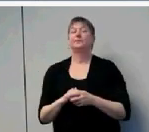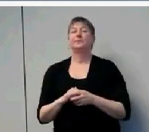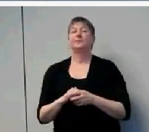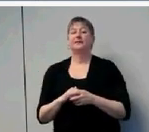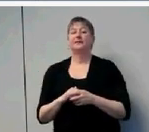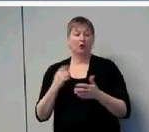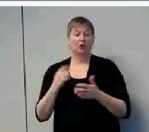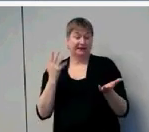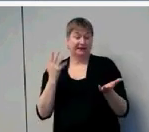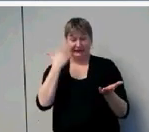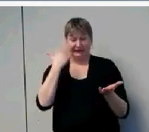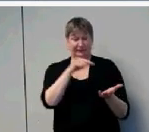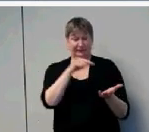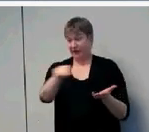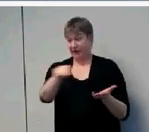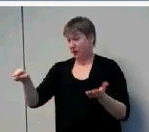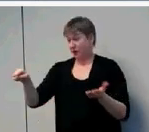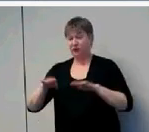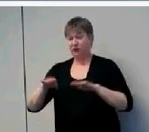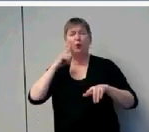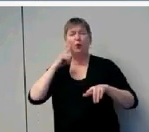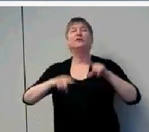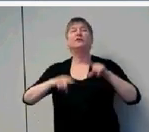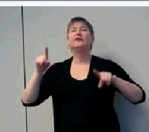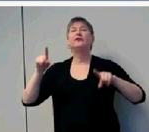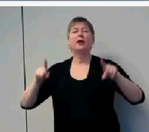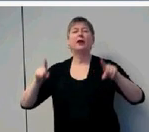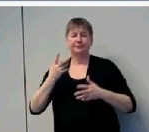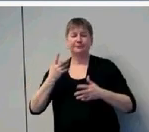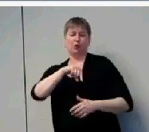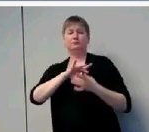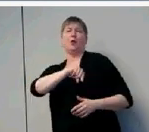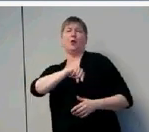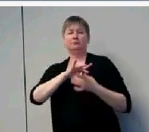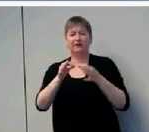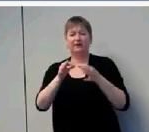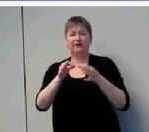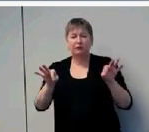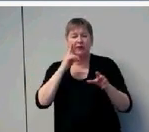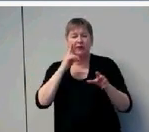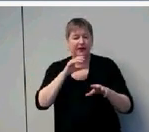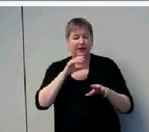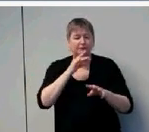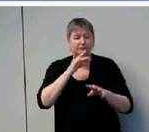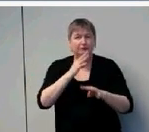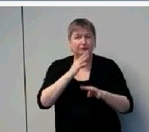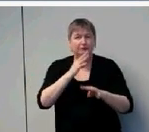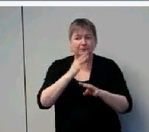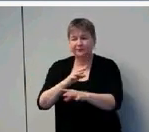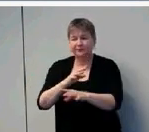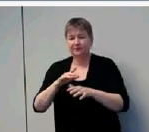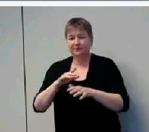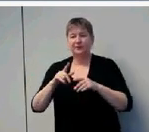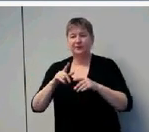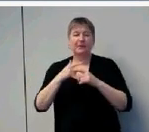in the quality of exposure to language they receive in the home. And so we believe all of these factors